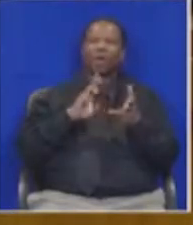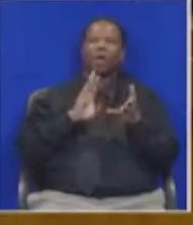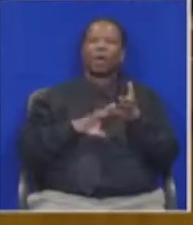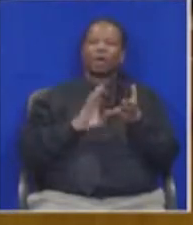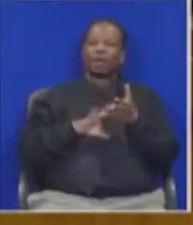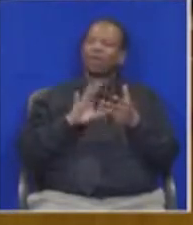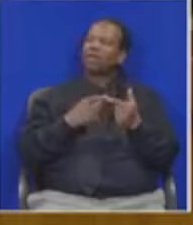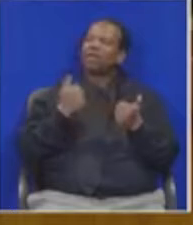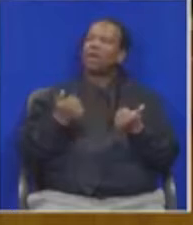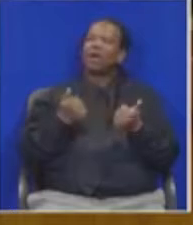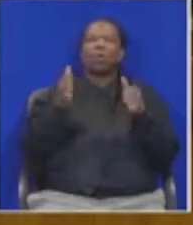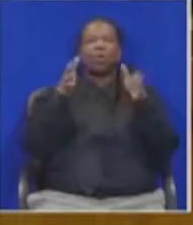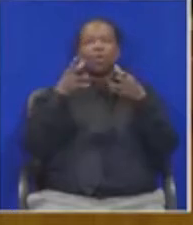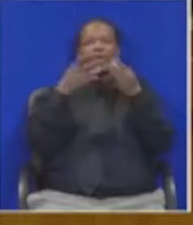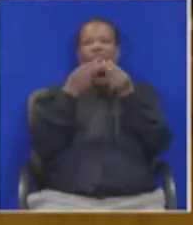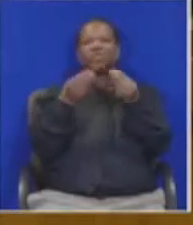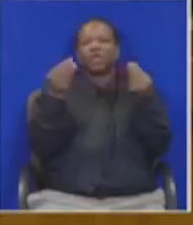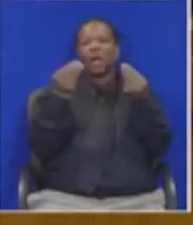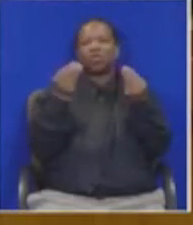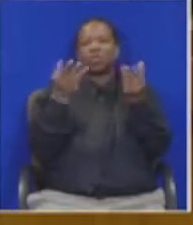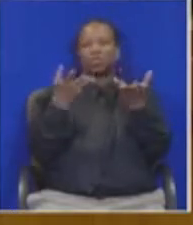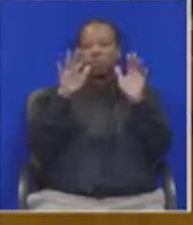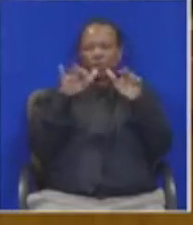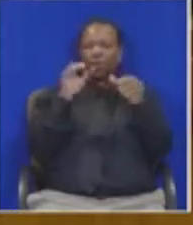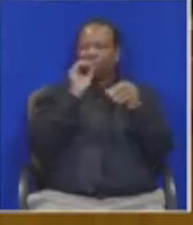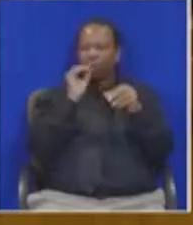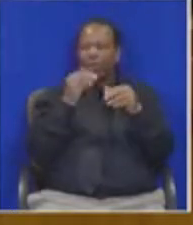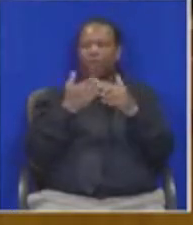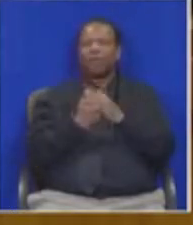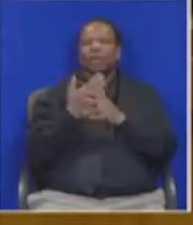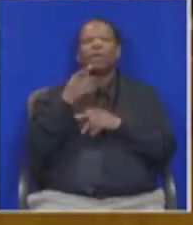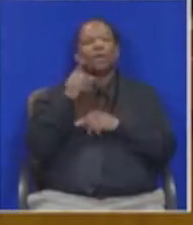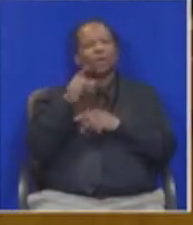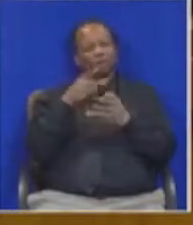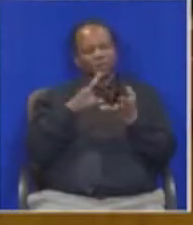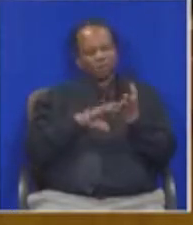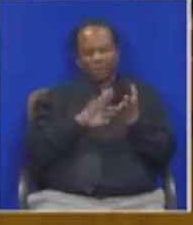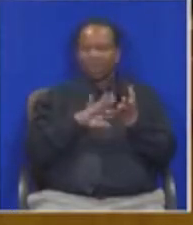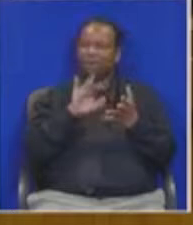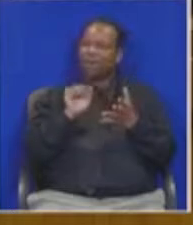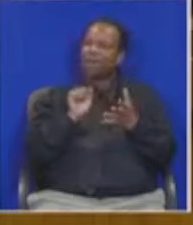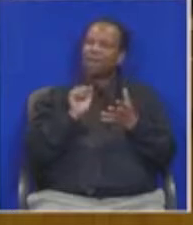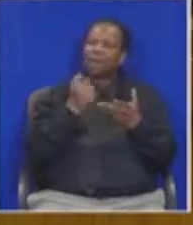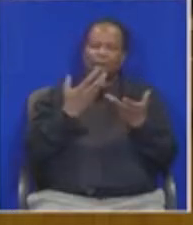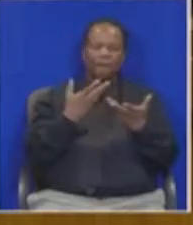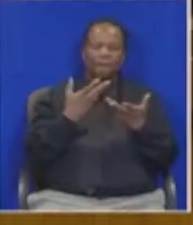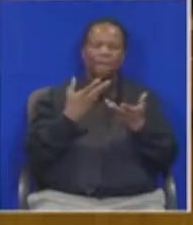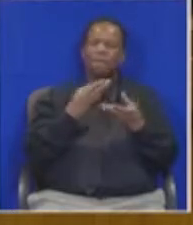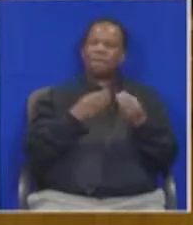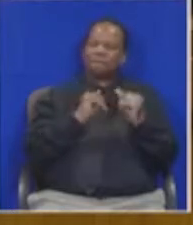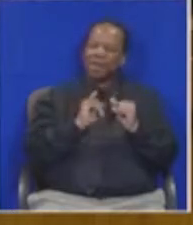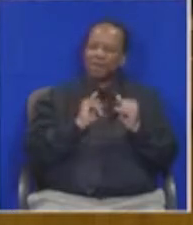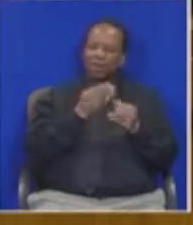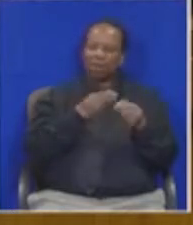affected food prices. However, in our view, the most telling reason for our poor economic performance is undoubtedly reckless